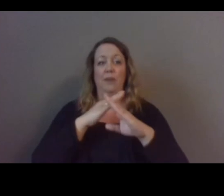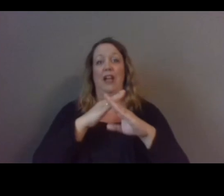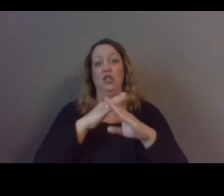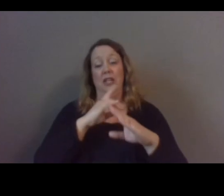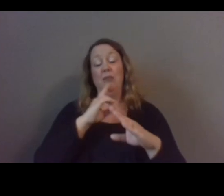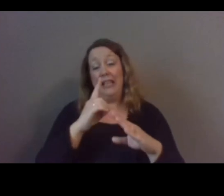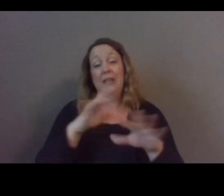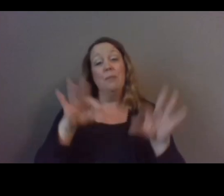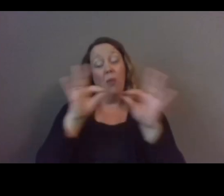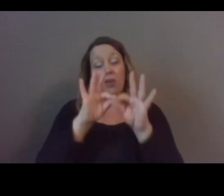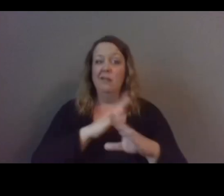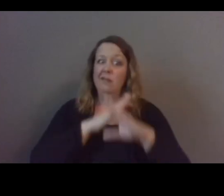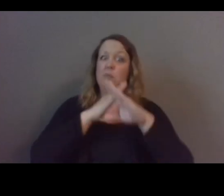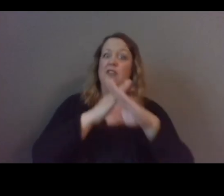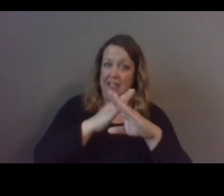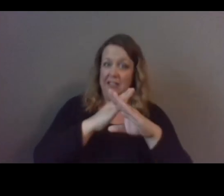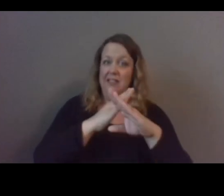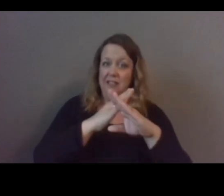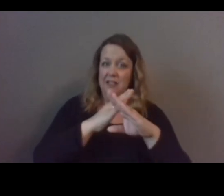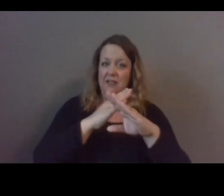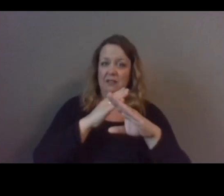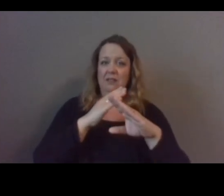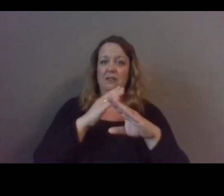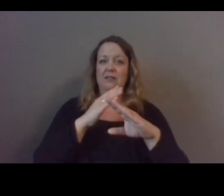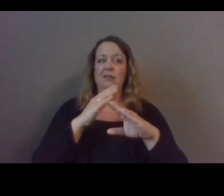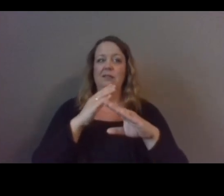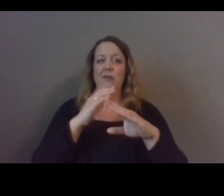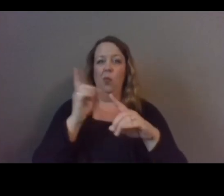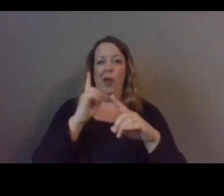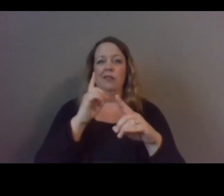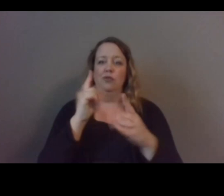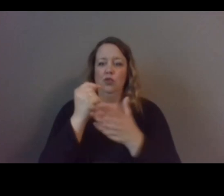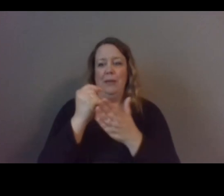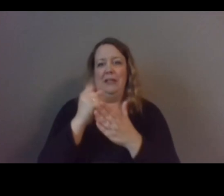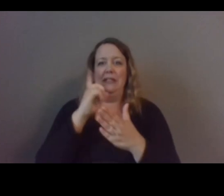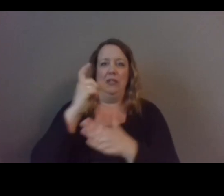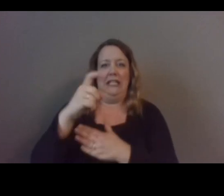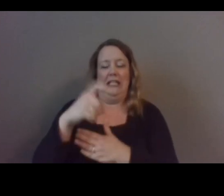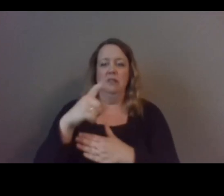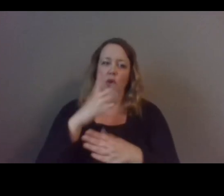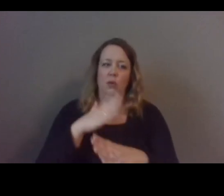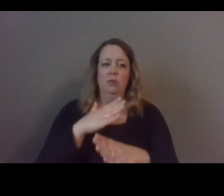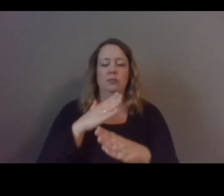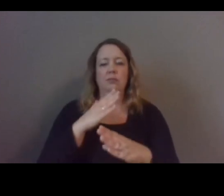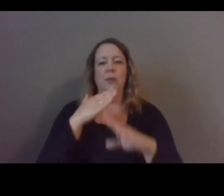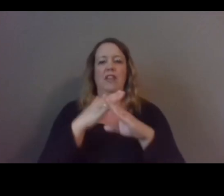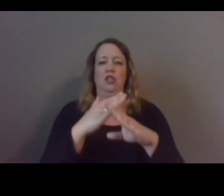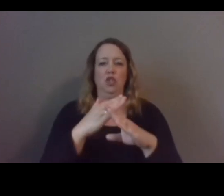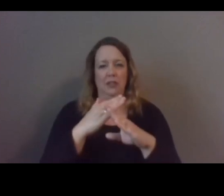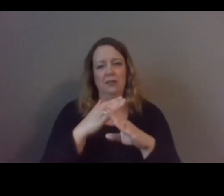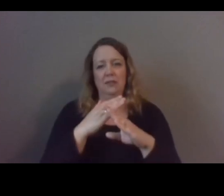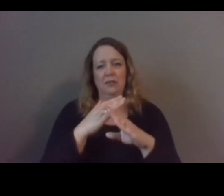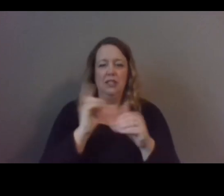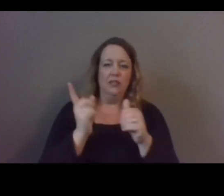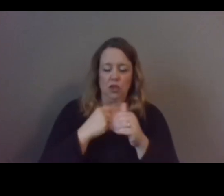possible from getting to the point where treatment uh is is a needed option so um where does mentoring fit in